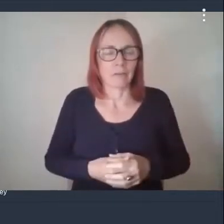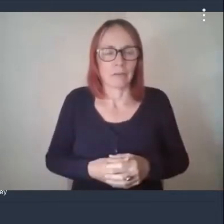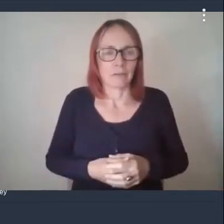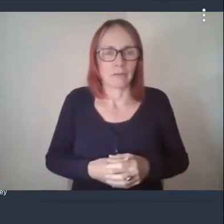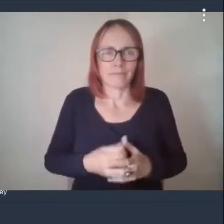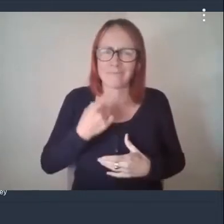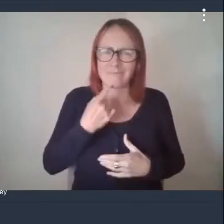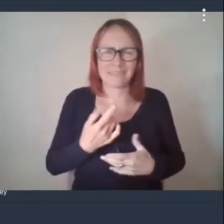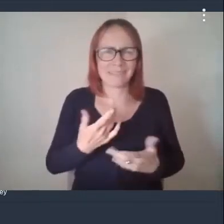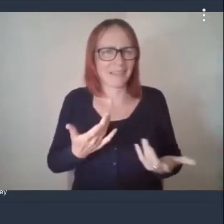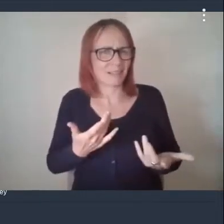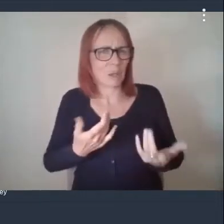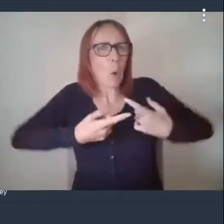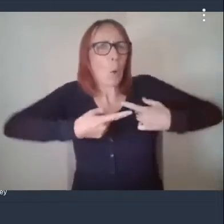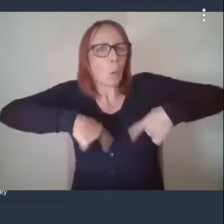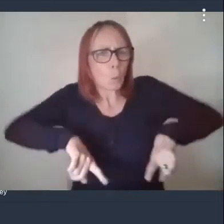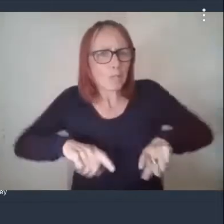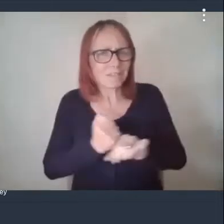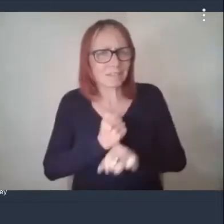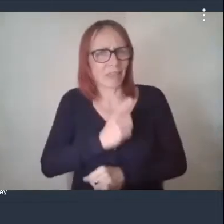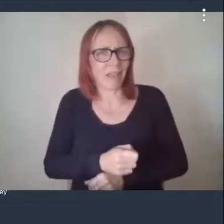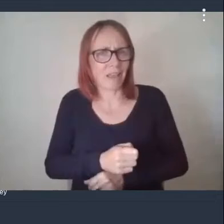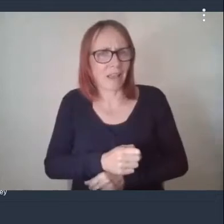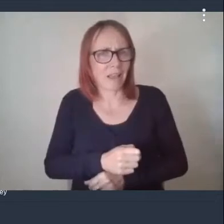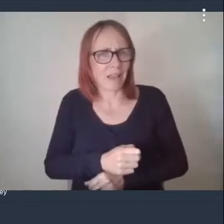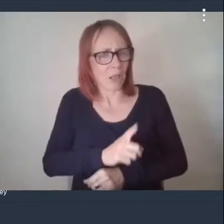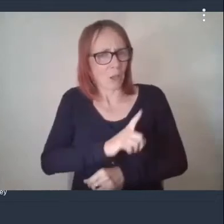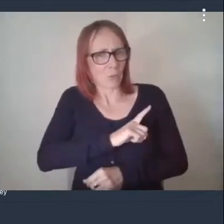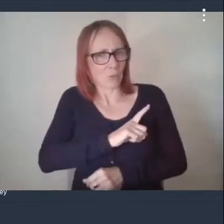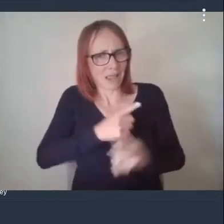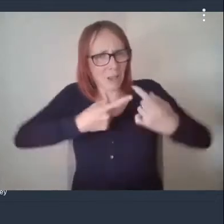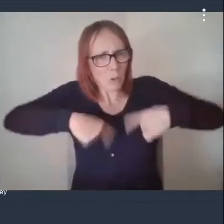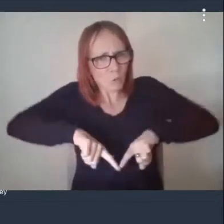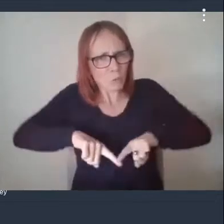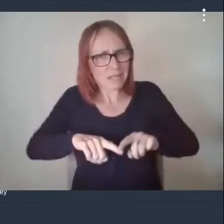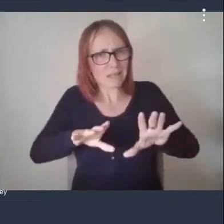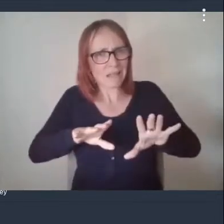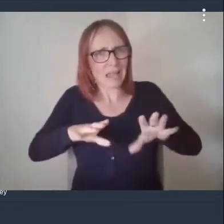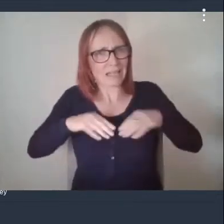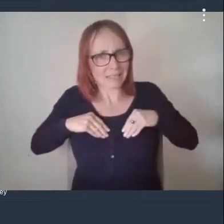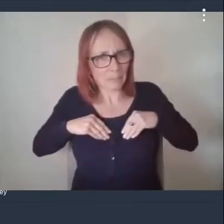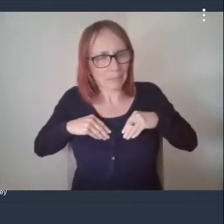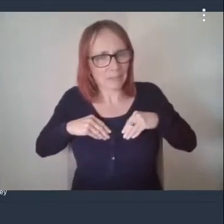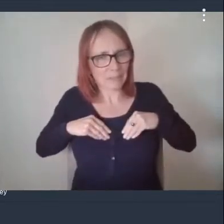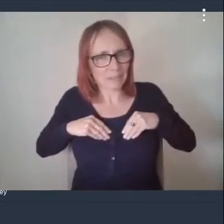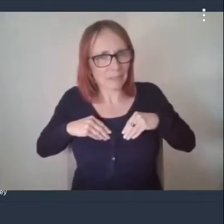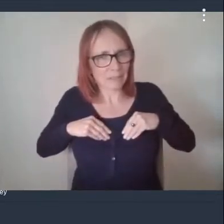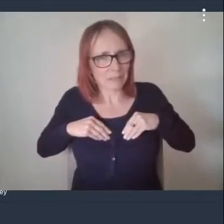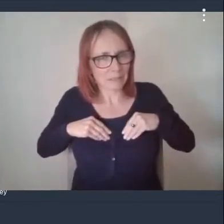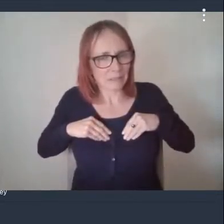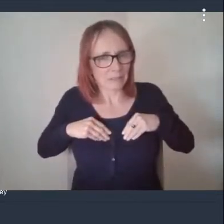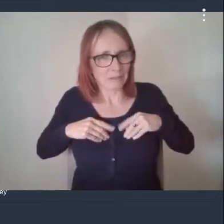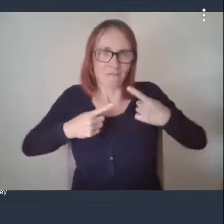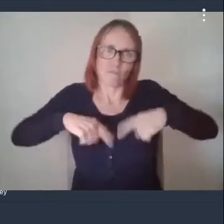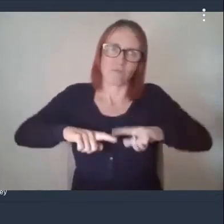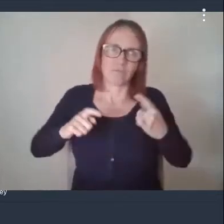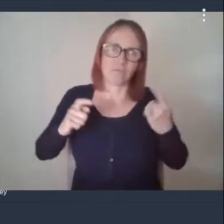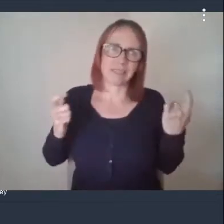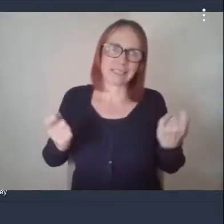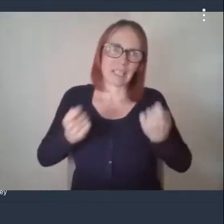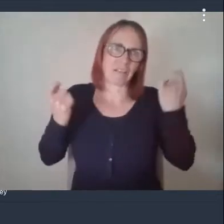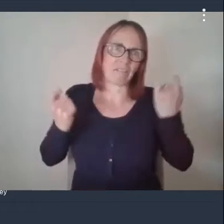we've put ourselves in that position because we accept that for us to be successful as a as a